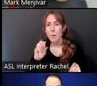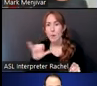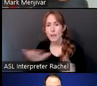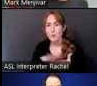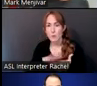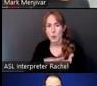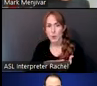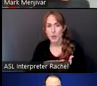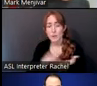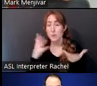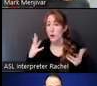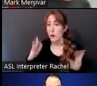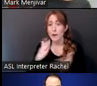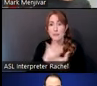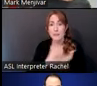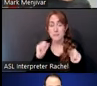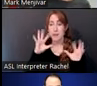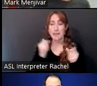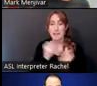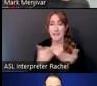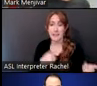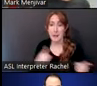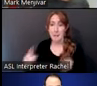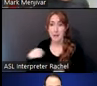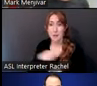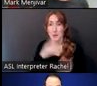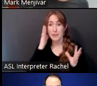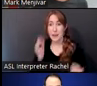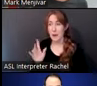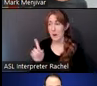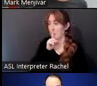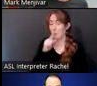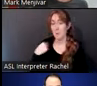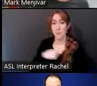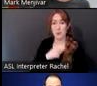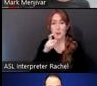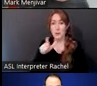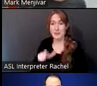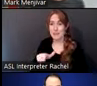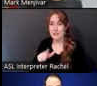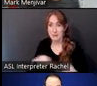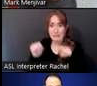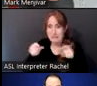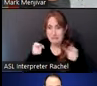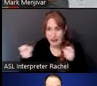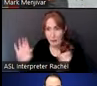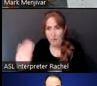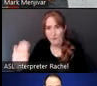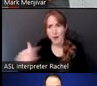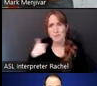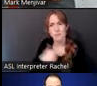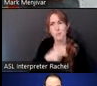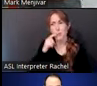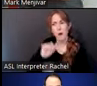happening. And we decided, right, there was like, we don't really need to do anything except work alongside people to help tend what's here. So we began to